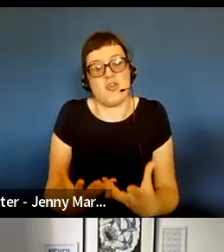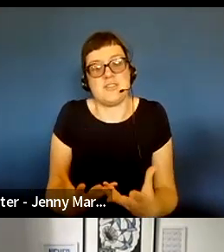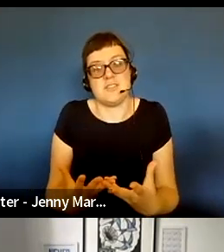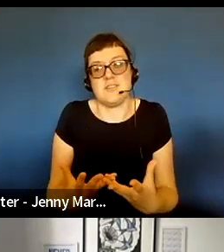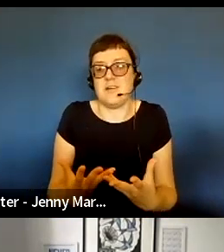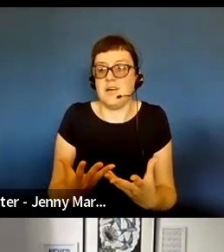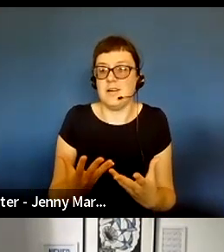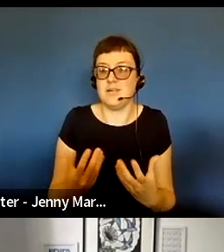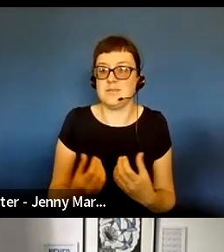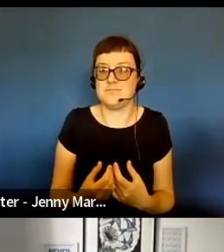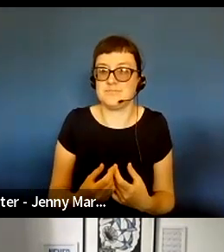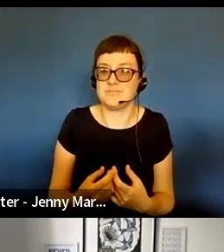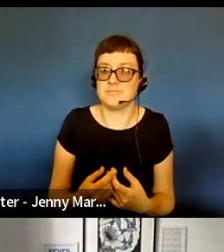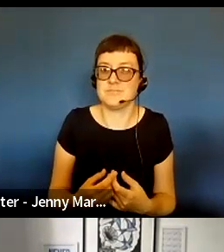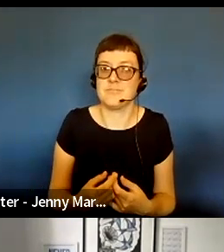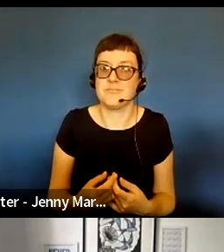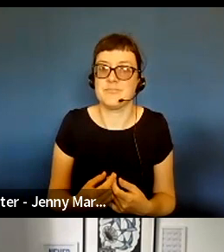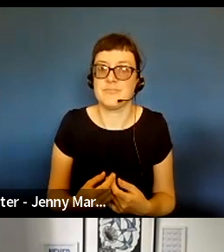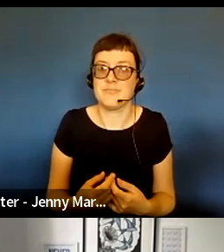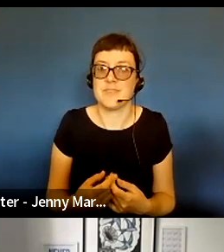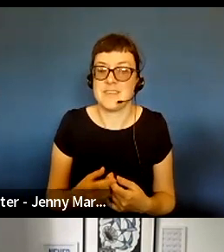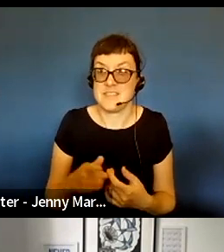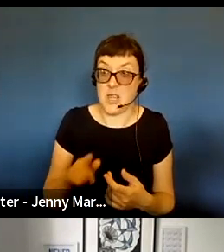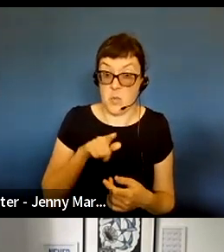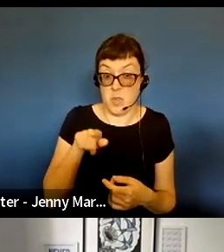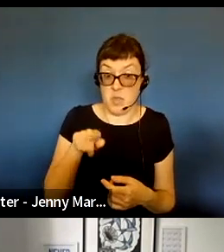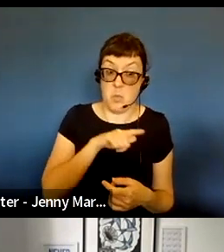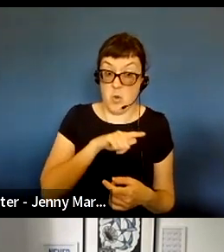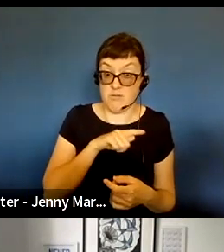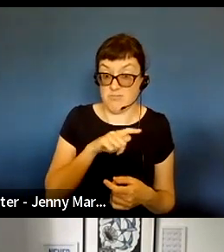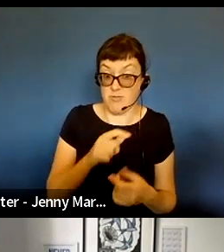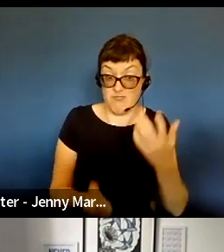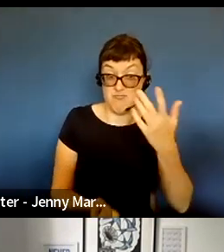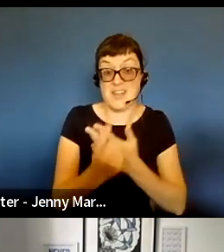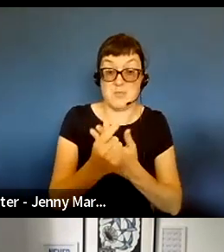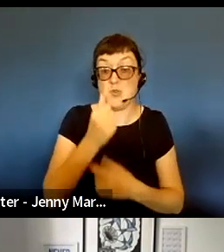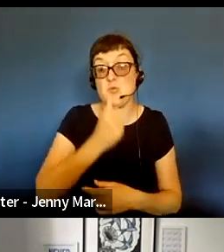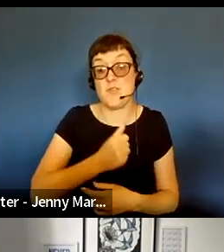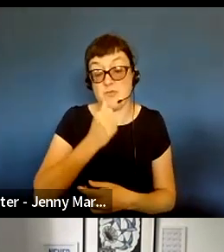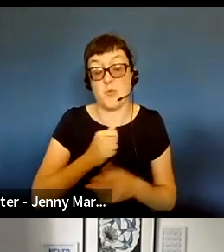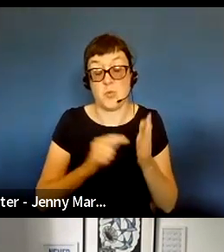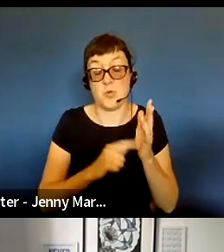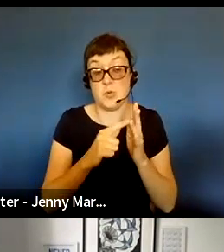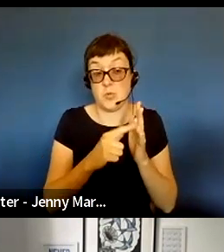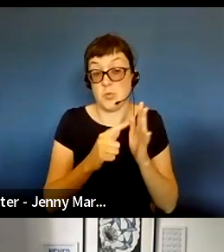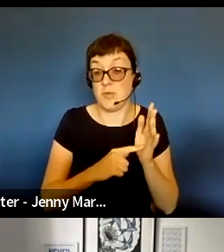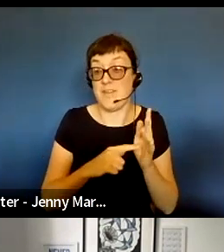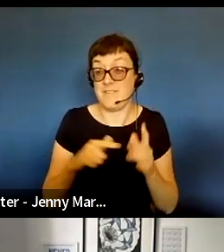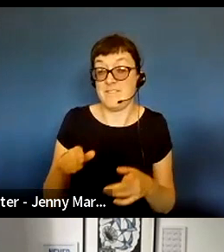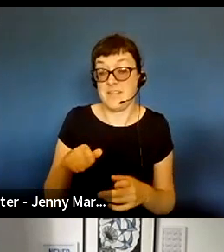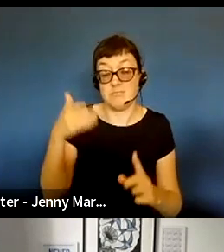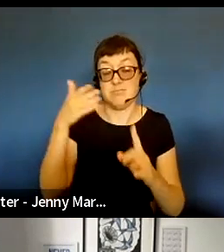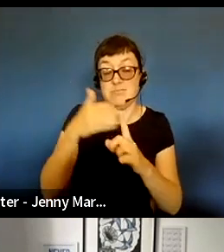underpins why in that instance randomness is a useful tool, I think, feels like it's really coming through for me.